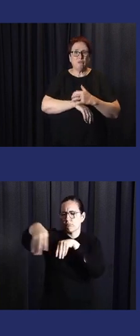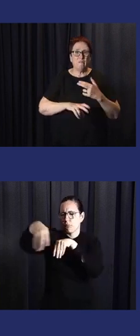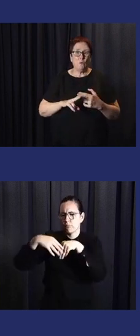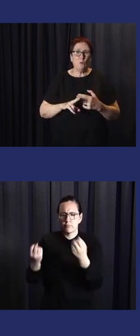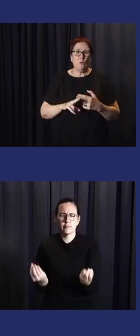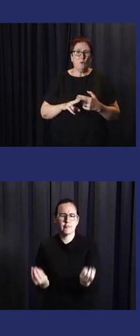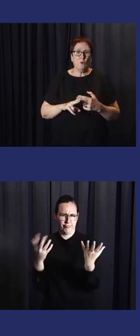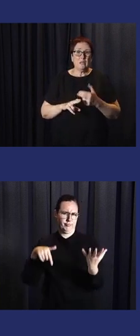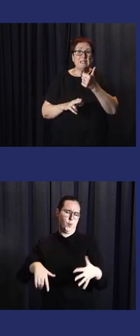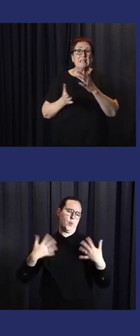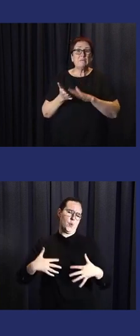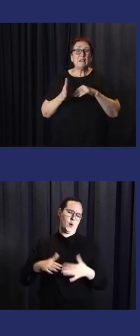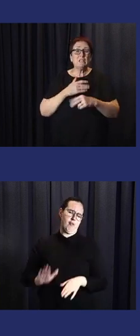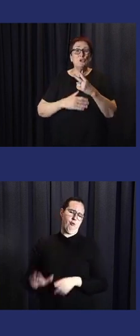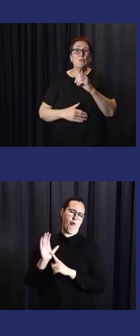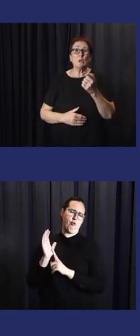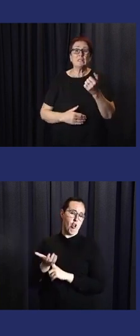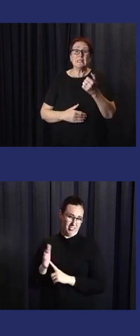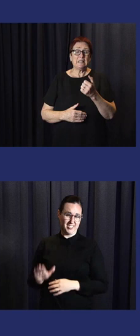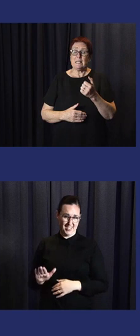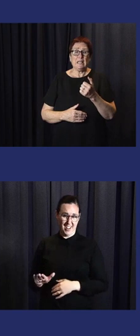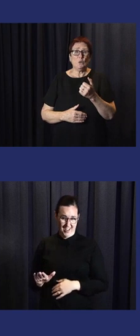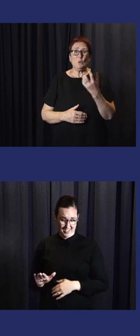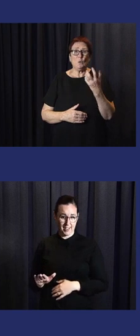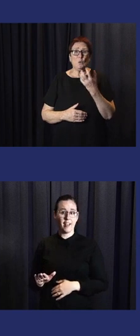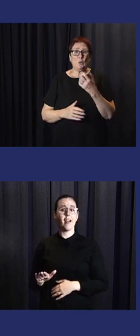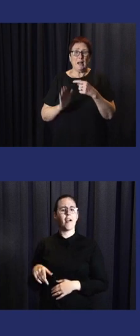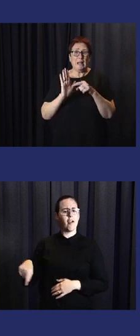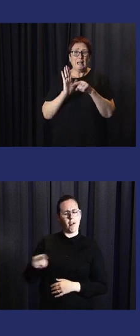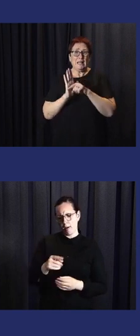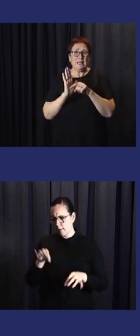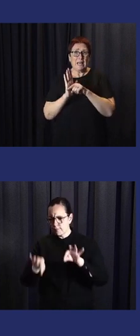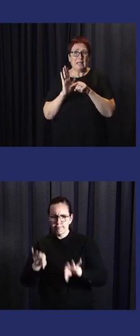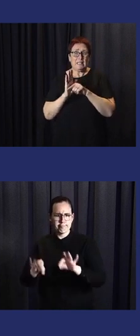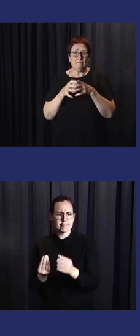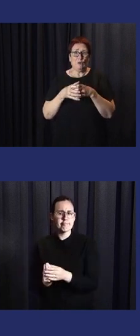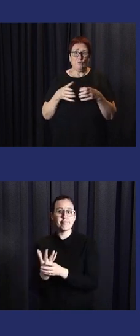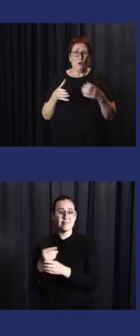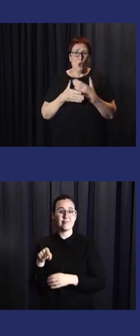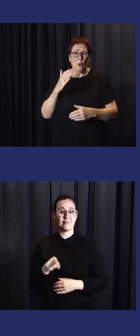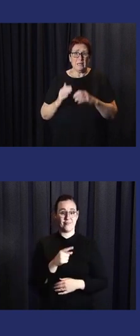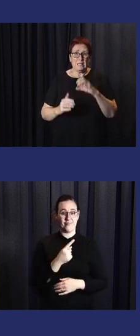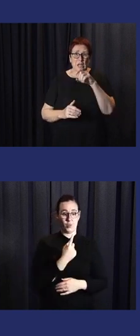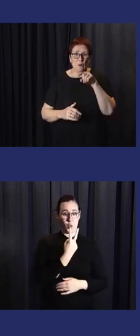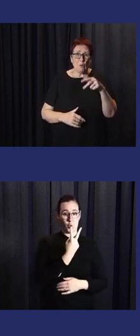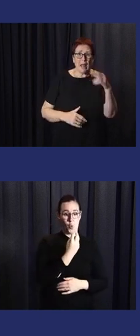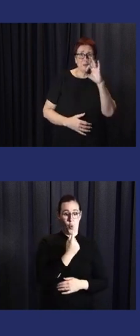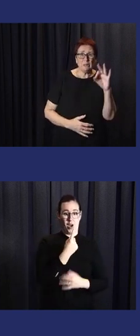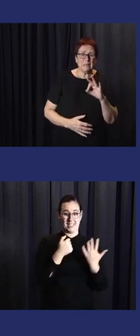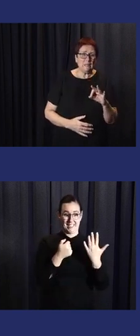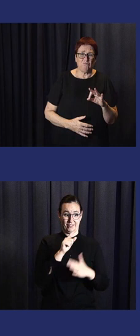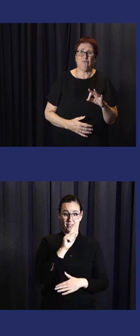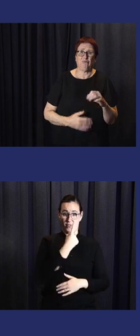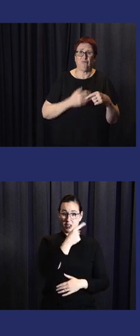this is the first time the growth of the agriculture sector. In the first six months of 2016, it was